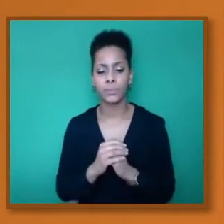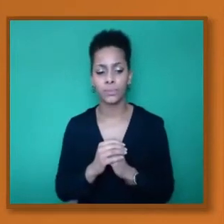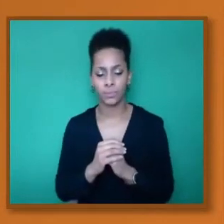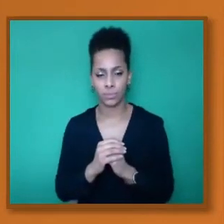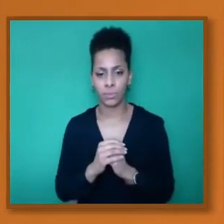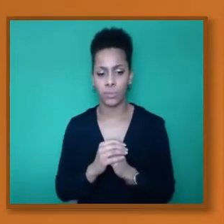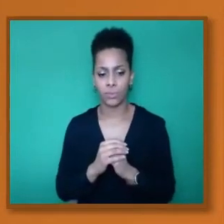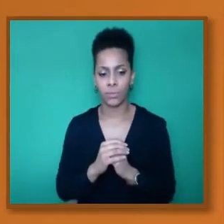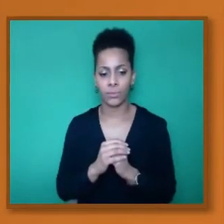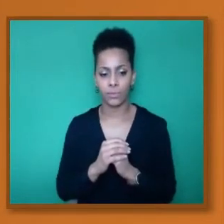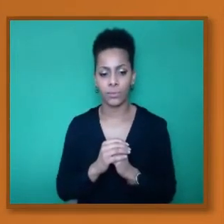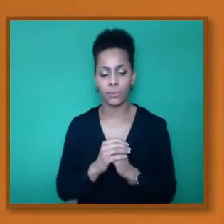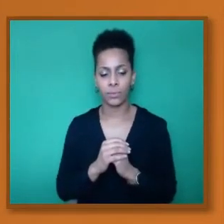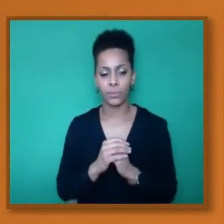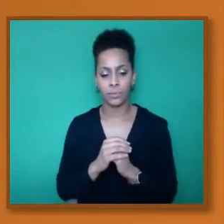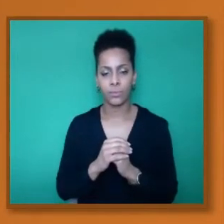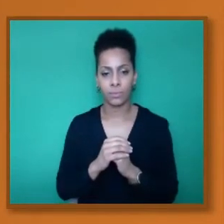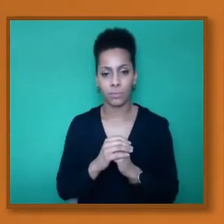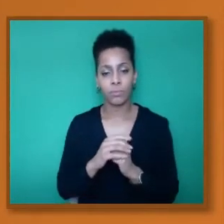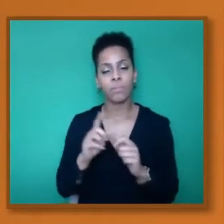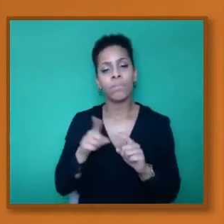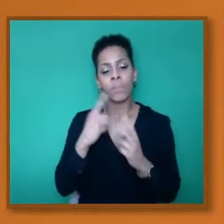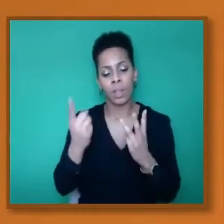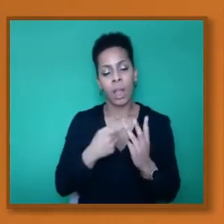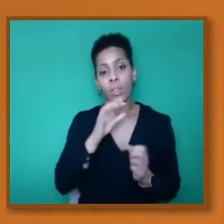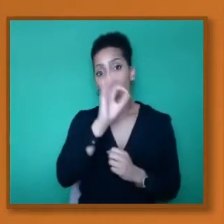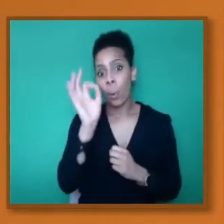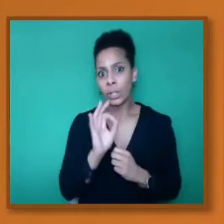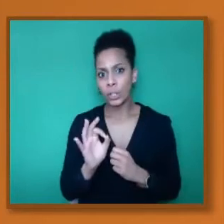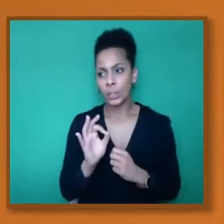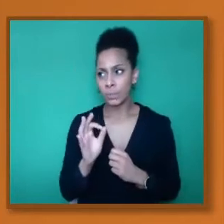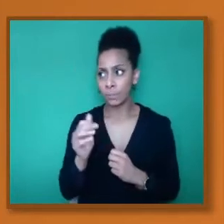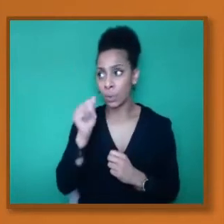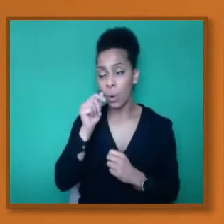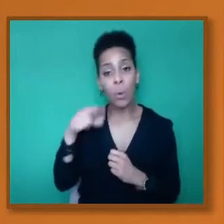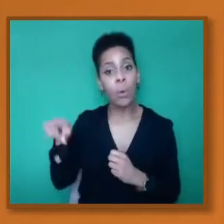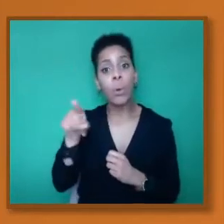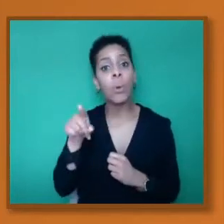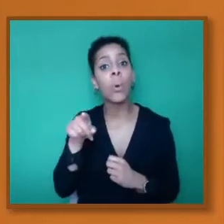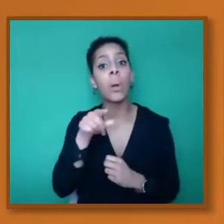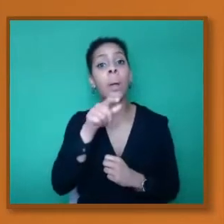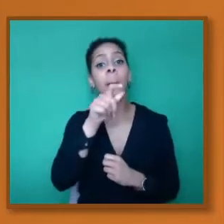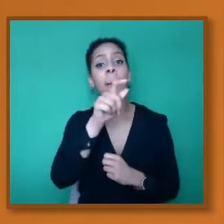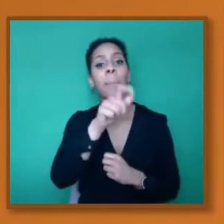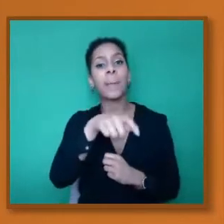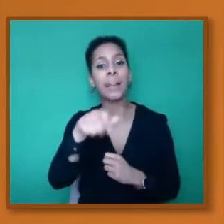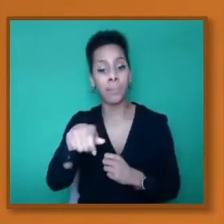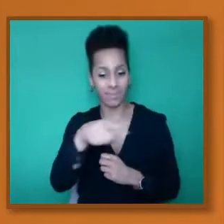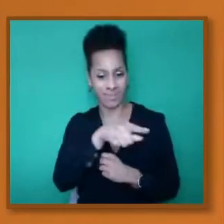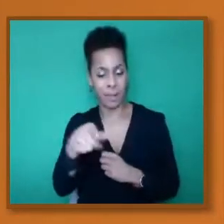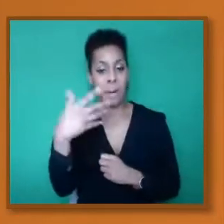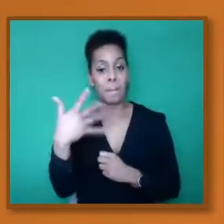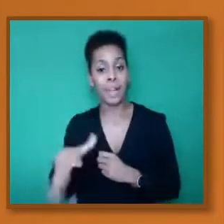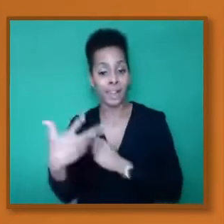studies on the number of people that have died after taking the two doses of the vaccine?